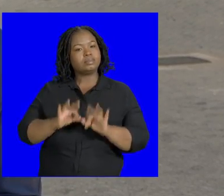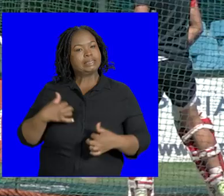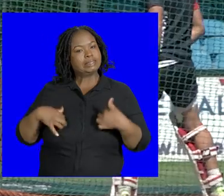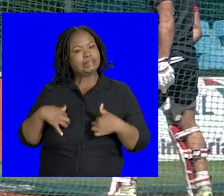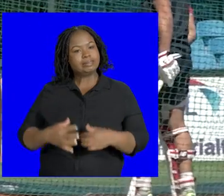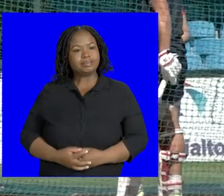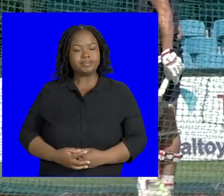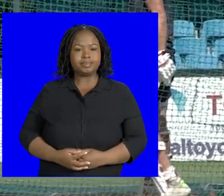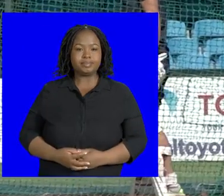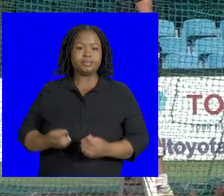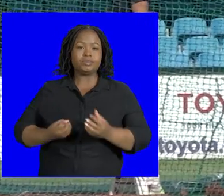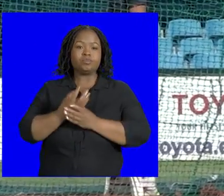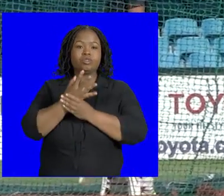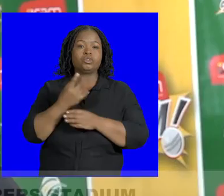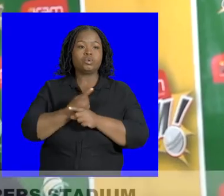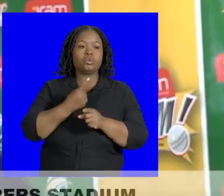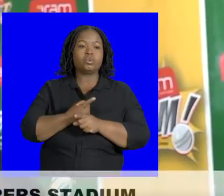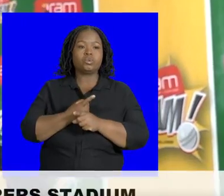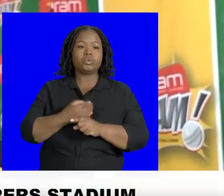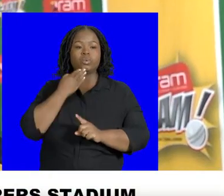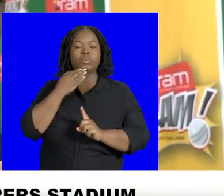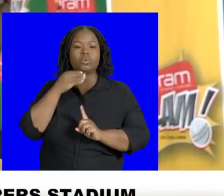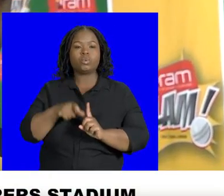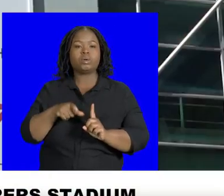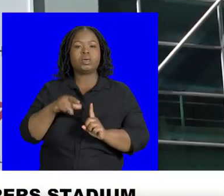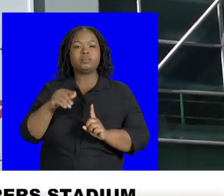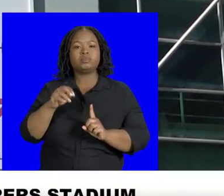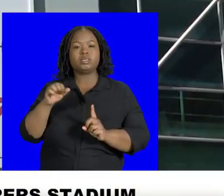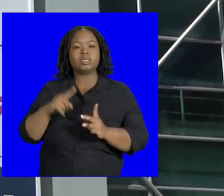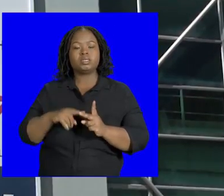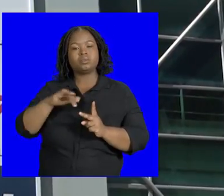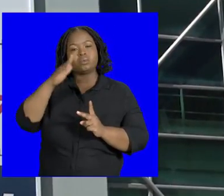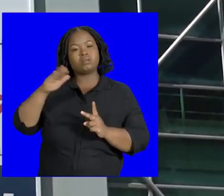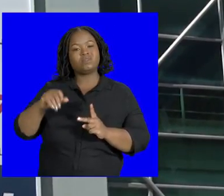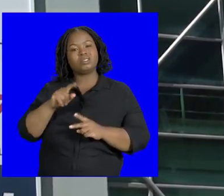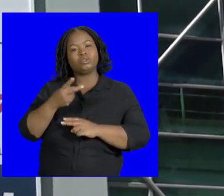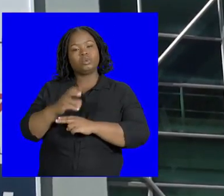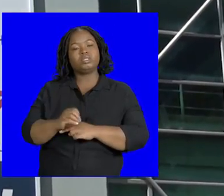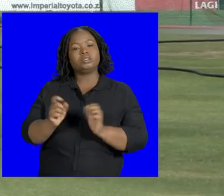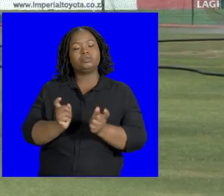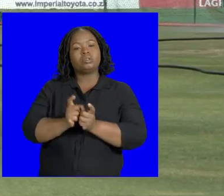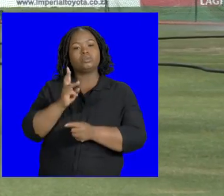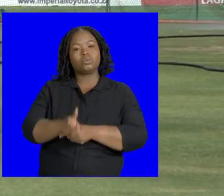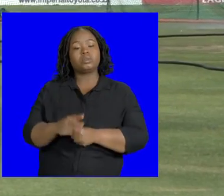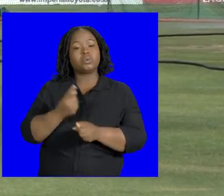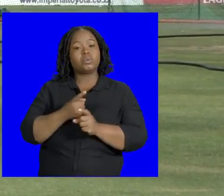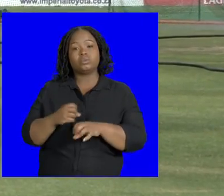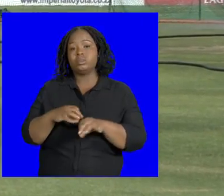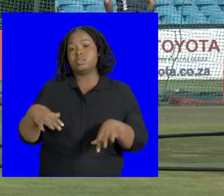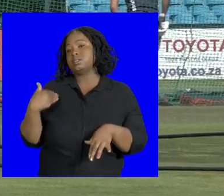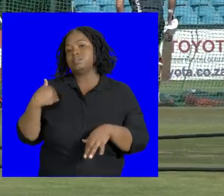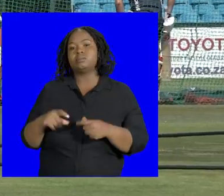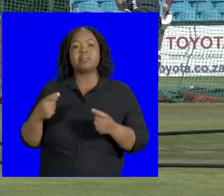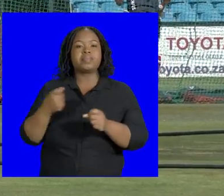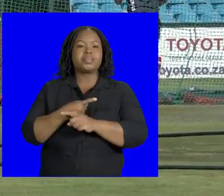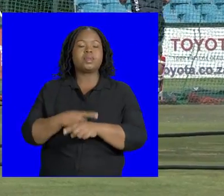exciting one. Protea's limited overs, left arm spinner Aaron Pangiso will lead the Highfield Lions in the Ram Slam T20 Challenge, which it just started with